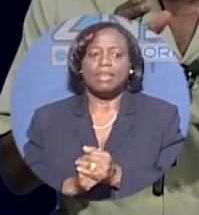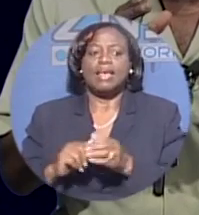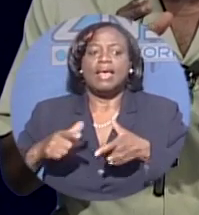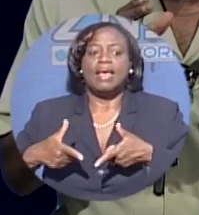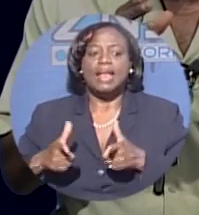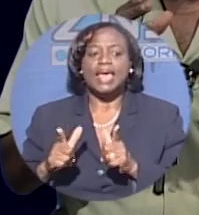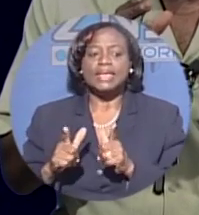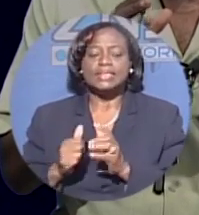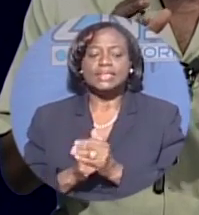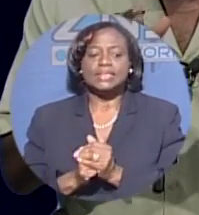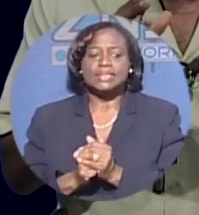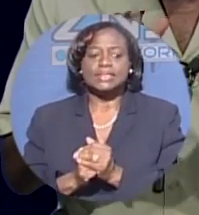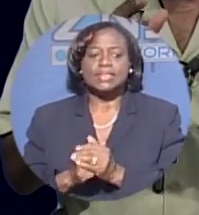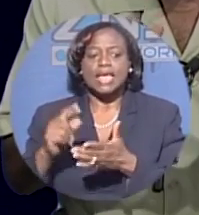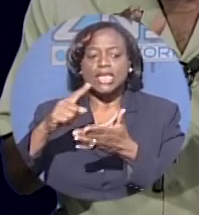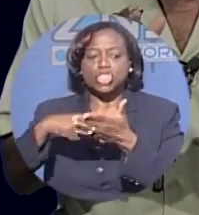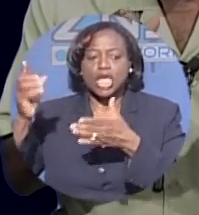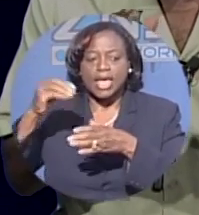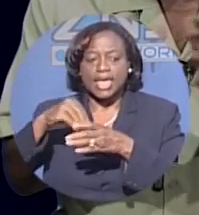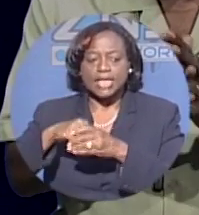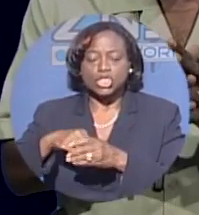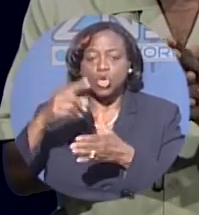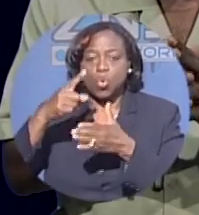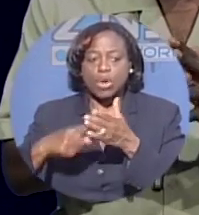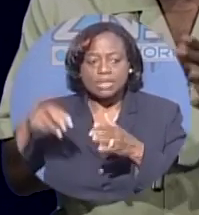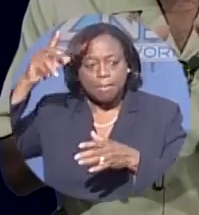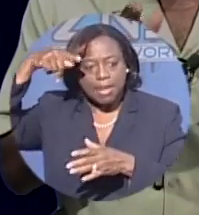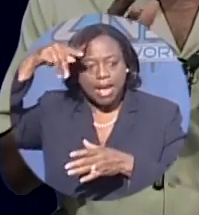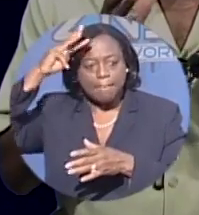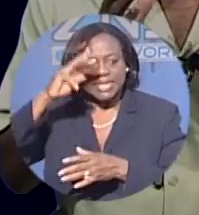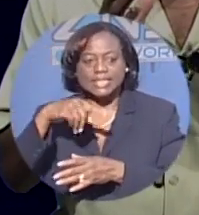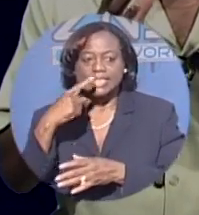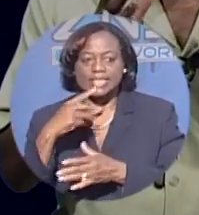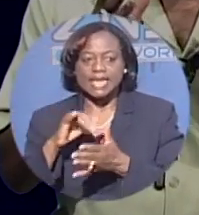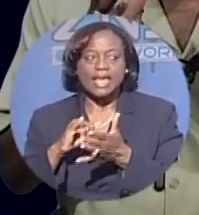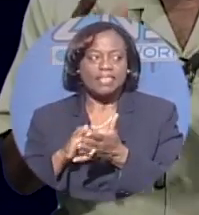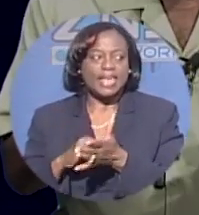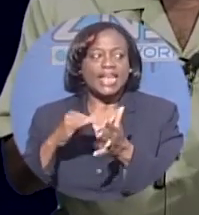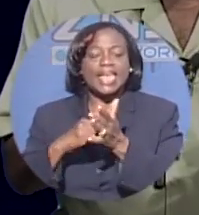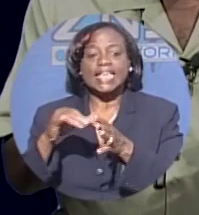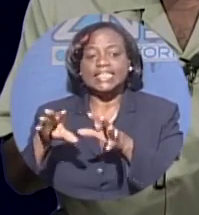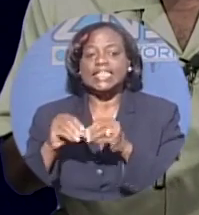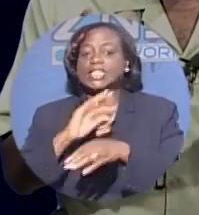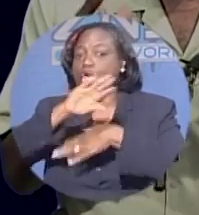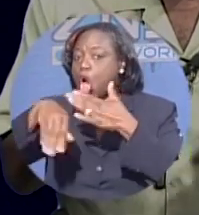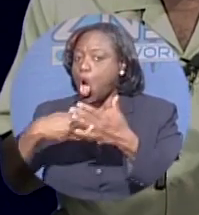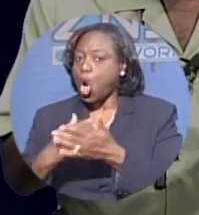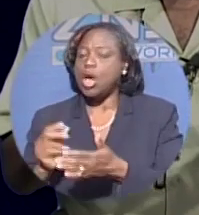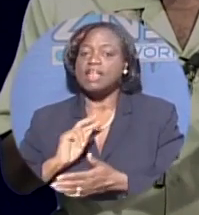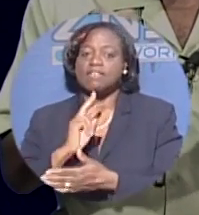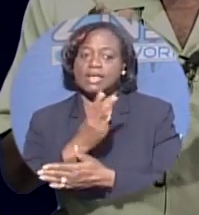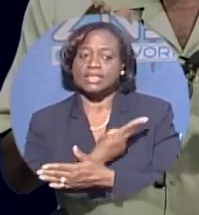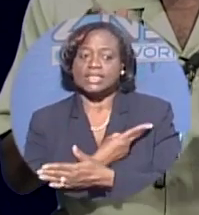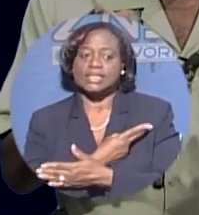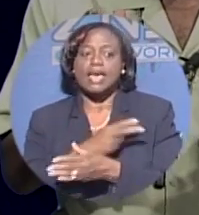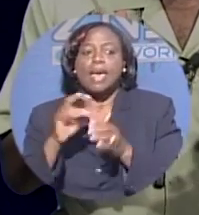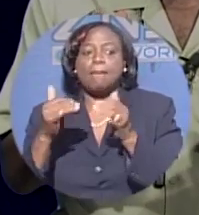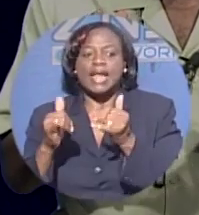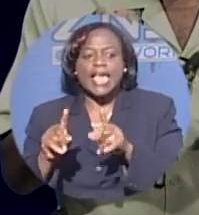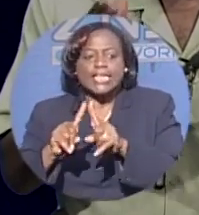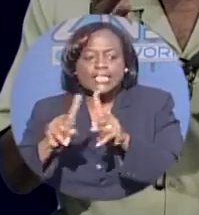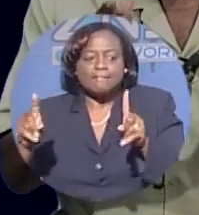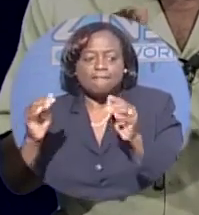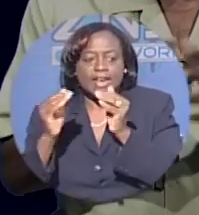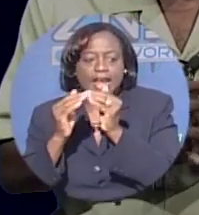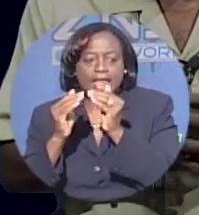check into what the Prime Minister said, that it takes all of us playing at different